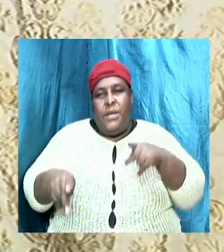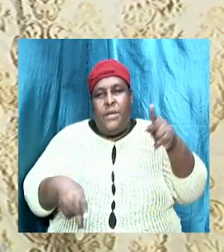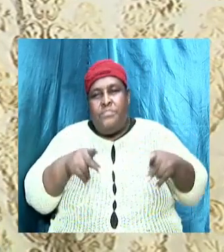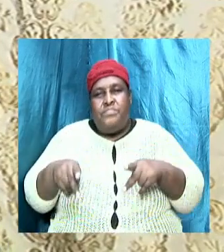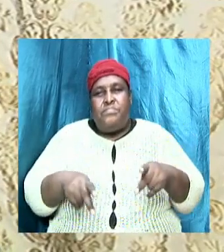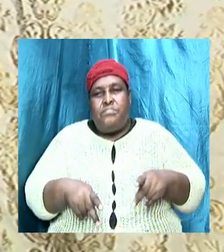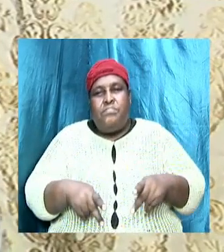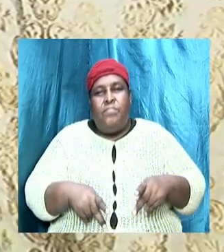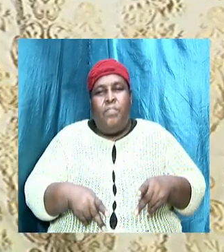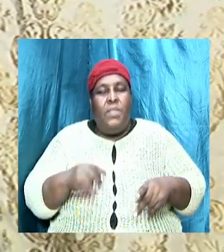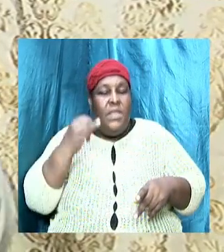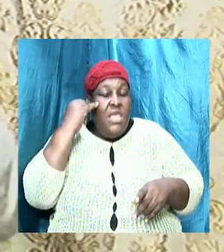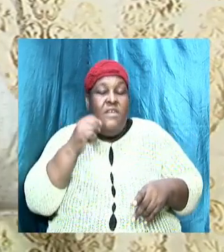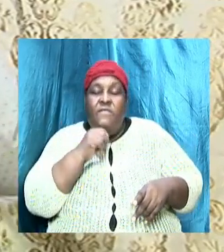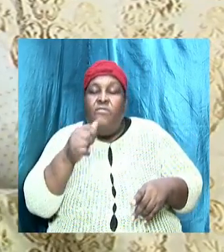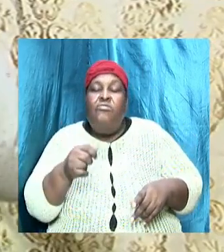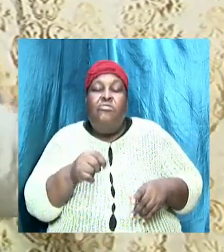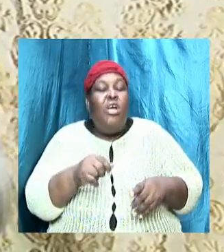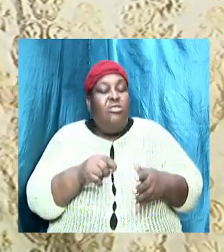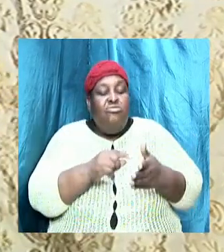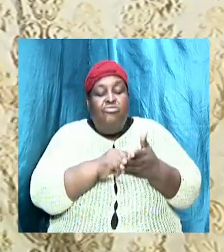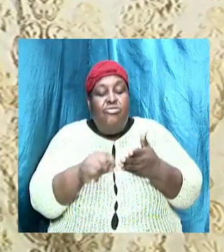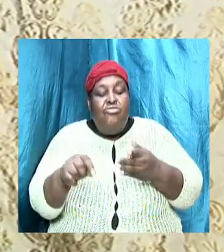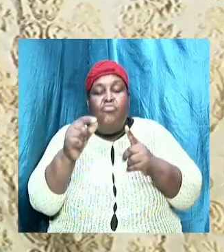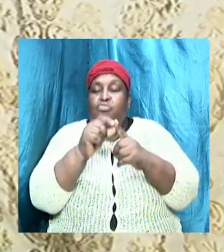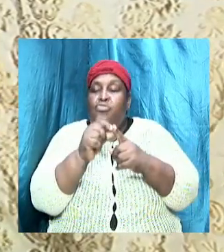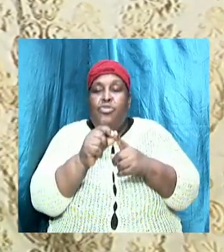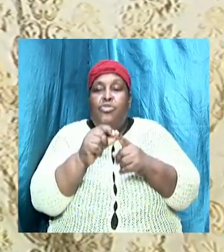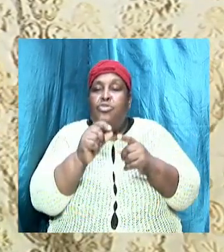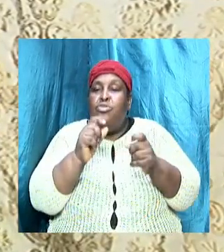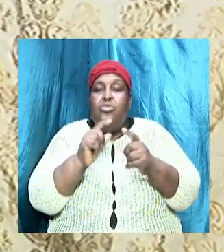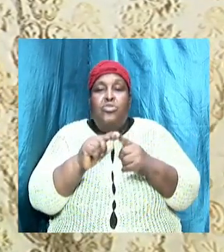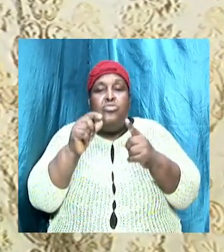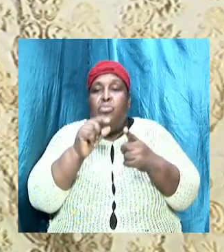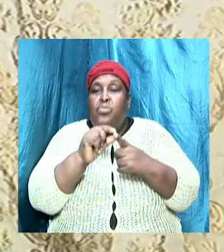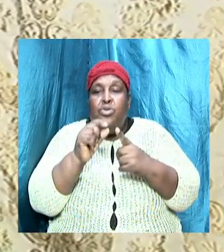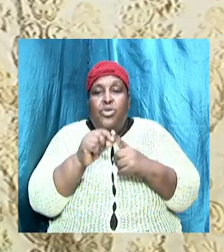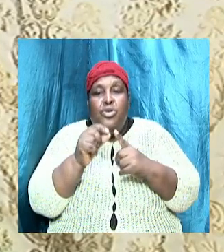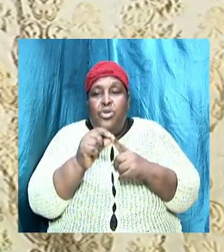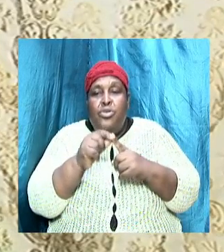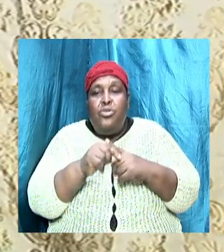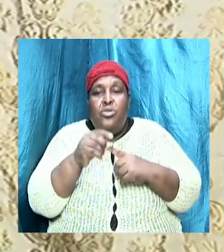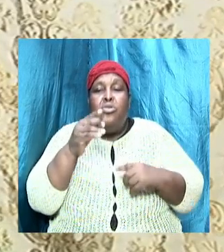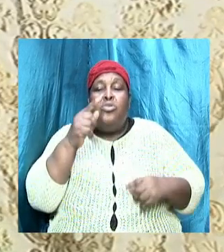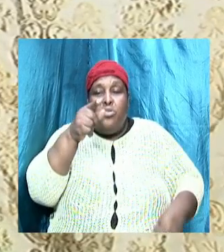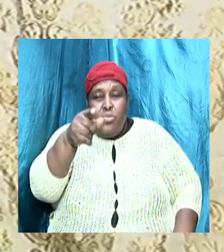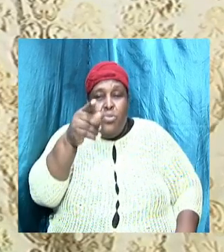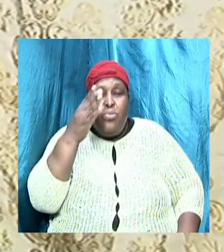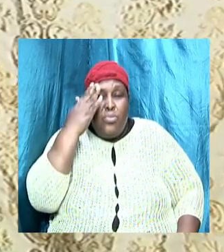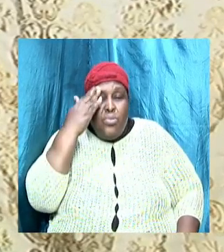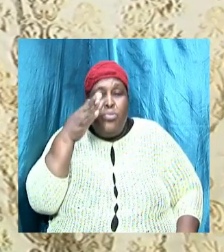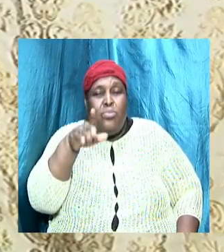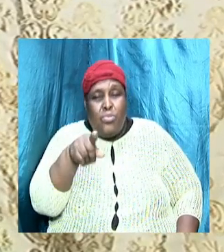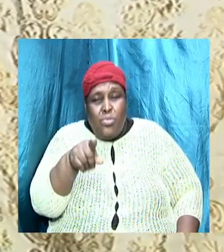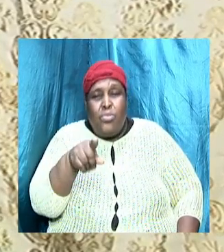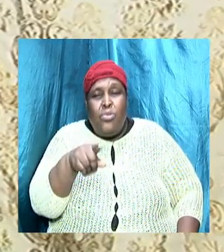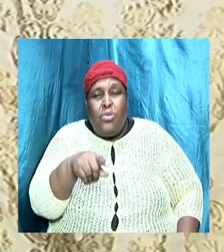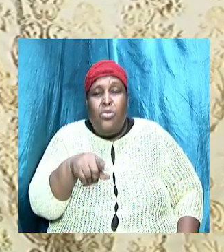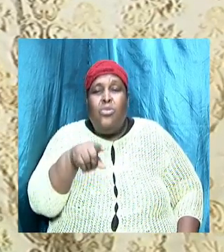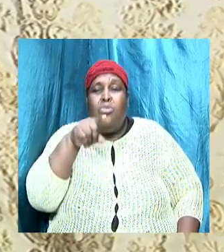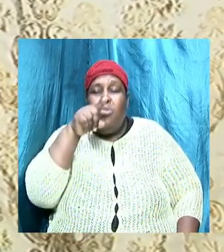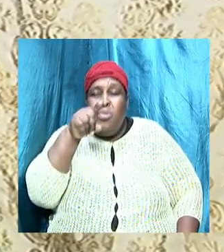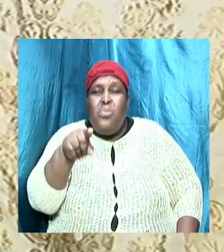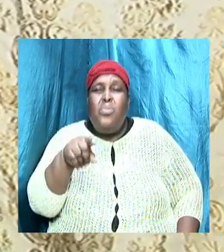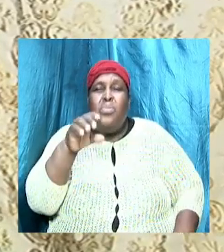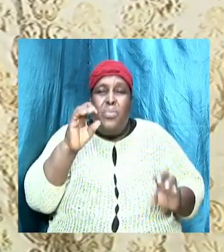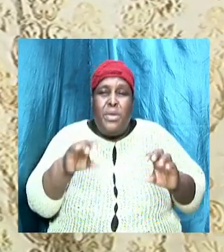word for word in the Bible, God put the Holy Ghost. Do you know, and people that are living for God, you can